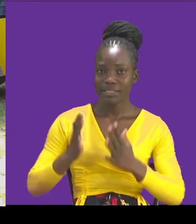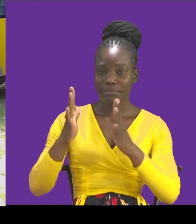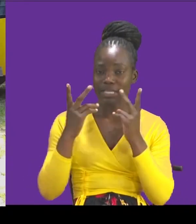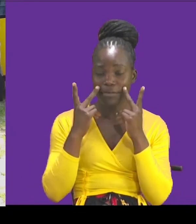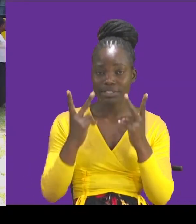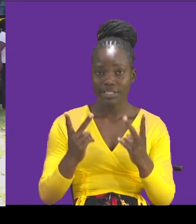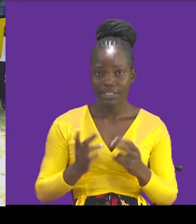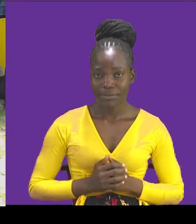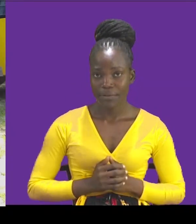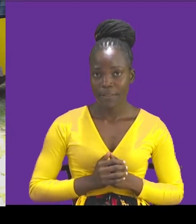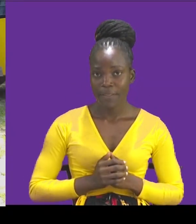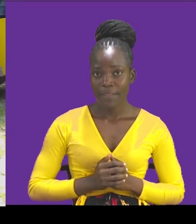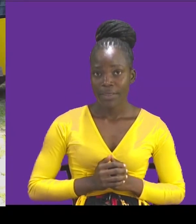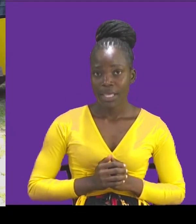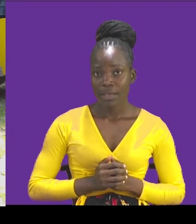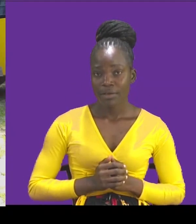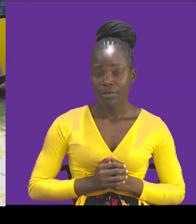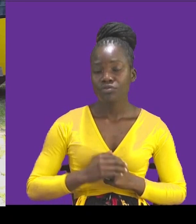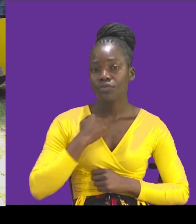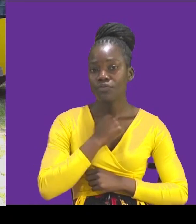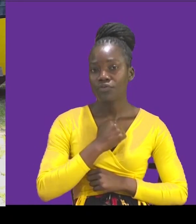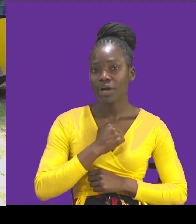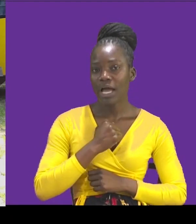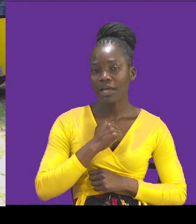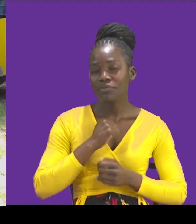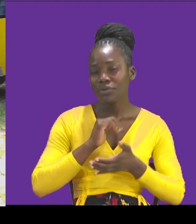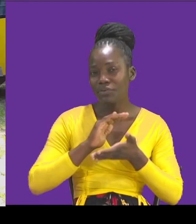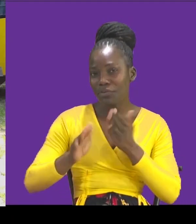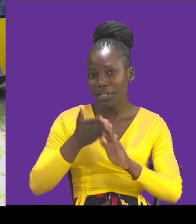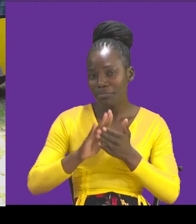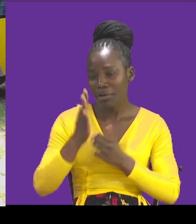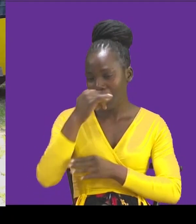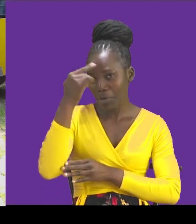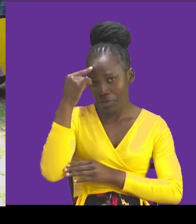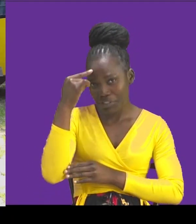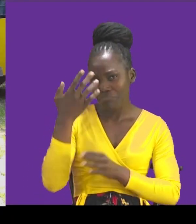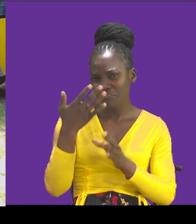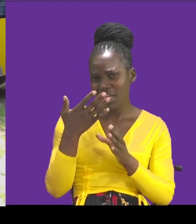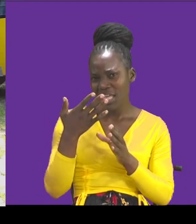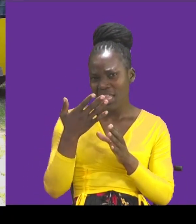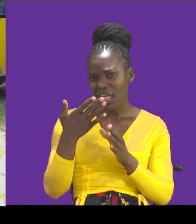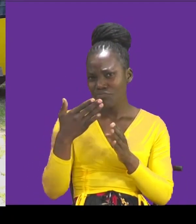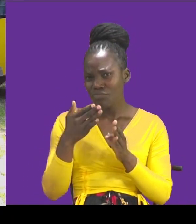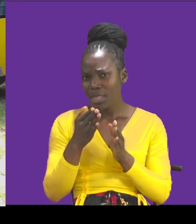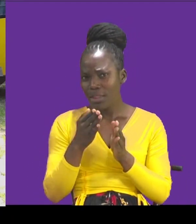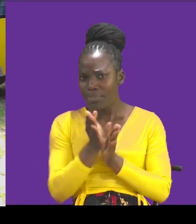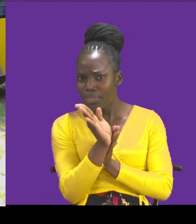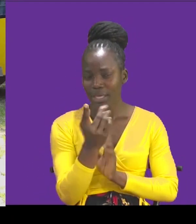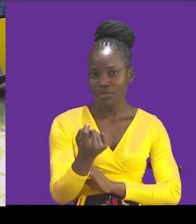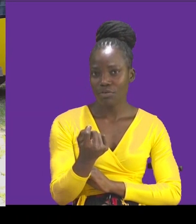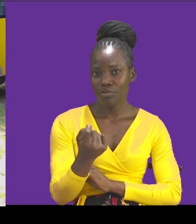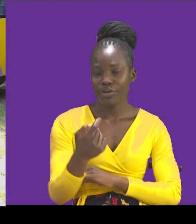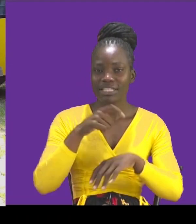some... You'll pardon me because I'm going out of the topic. Okay. It's okay. For a moment. Yes. When it comes to election,